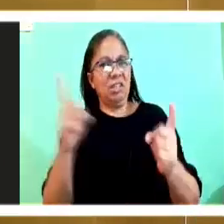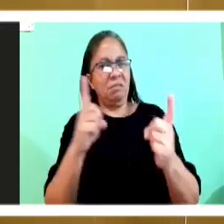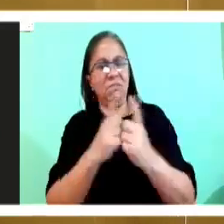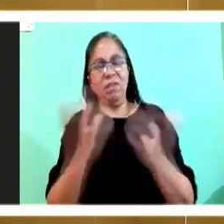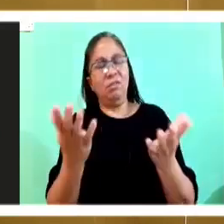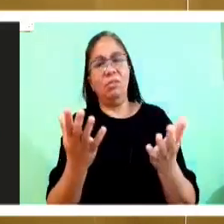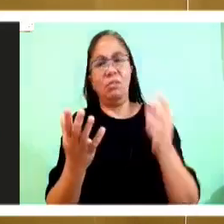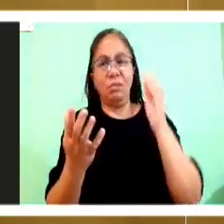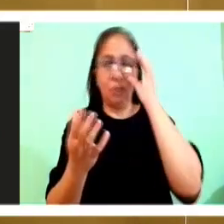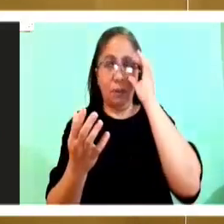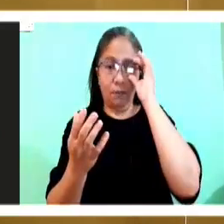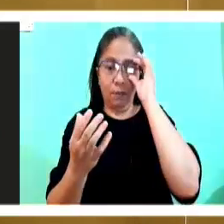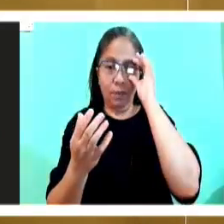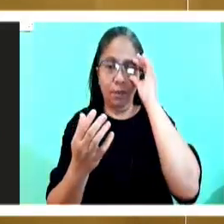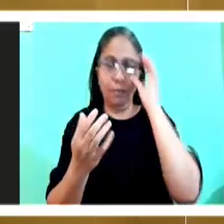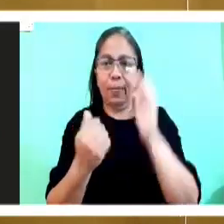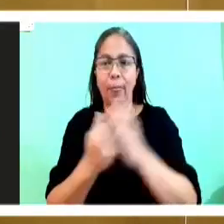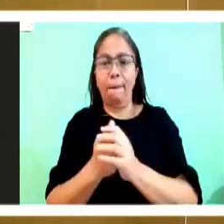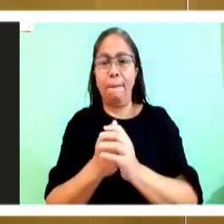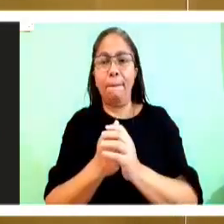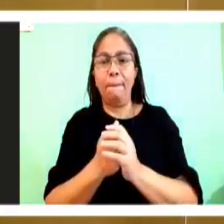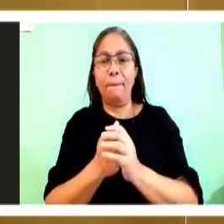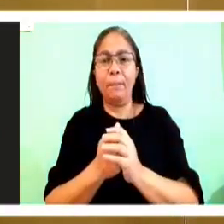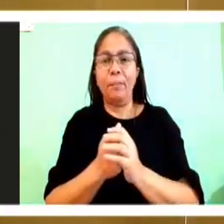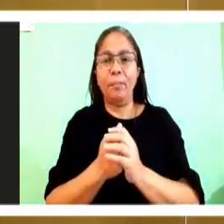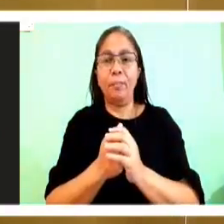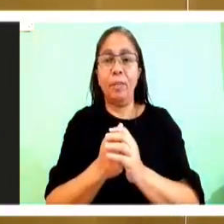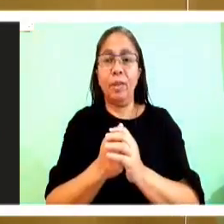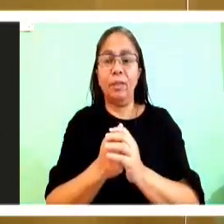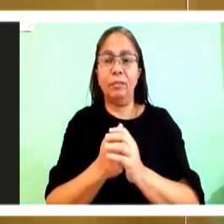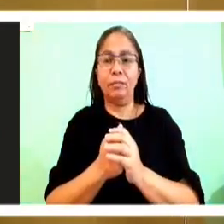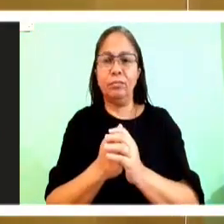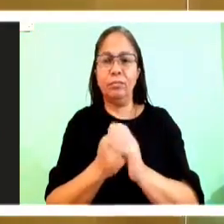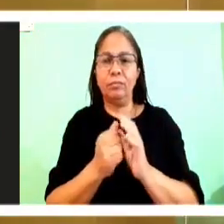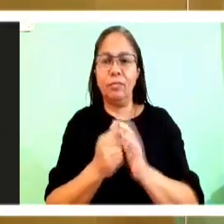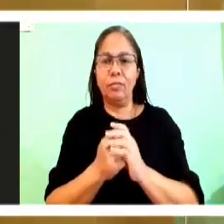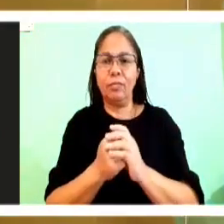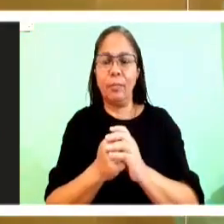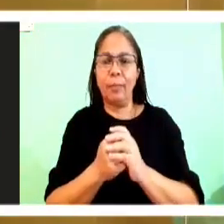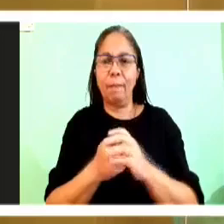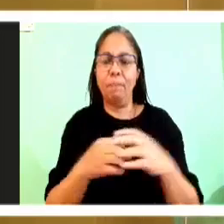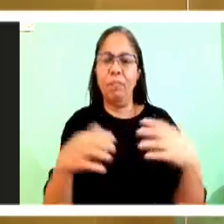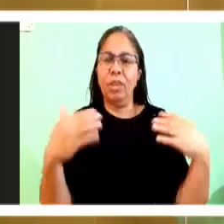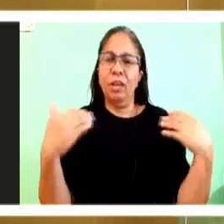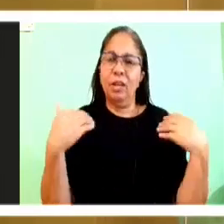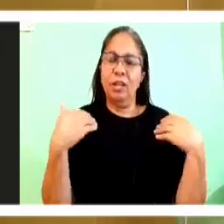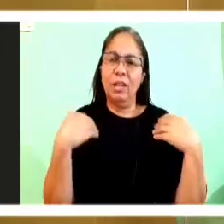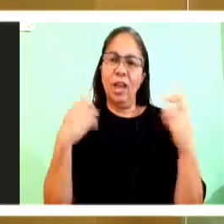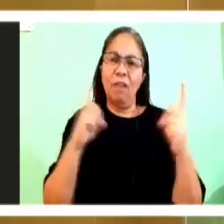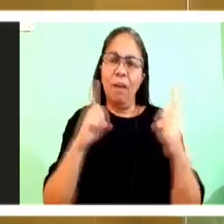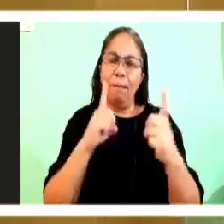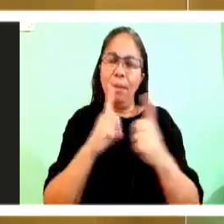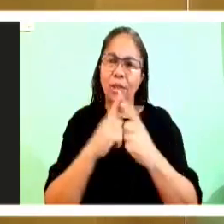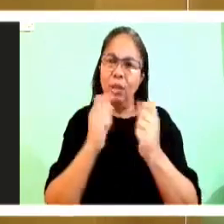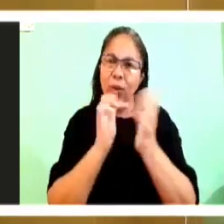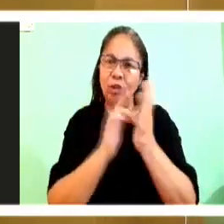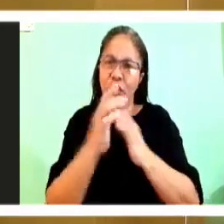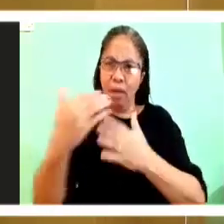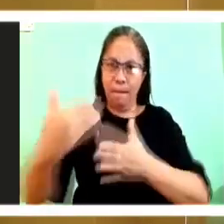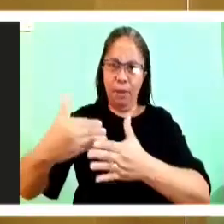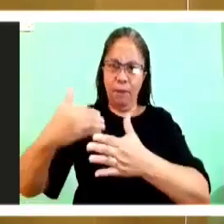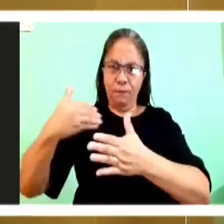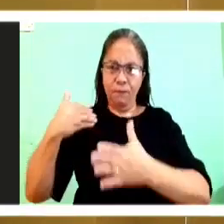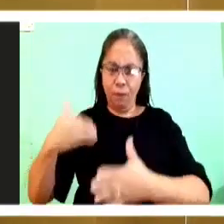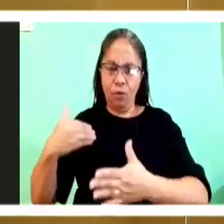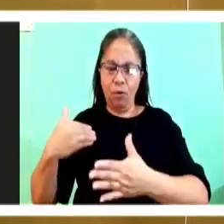Jesus. That in fact, they had had an encounter with Jesus just before this. Because in Luke 4,